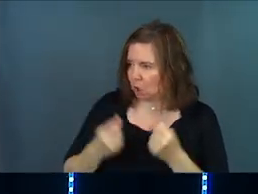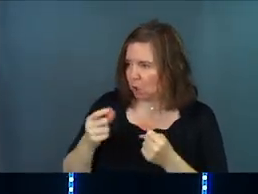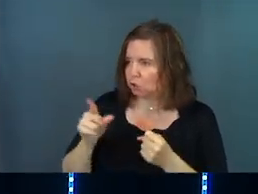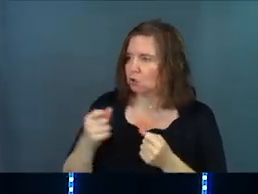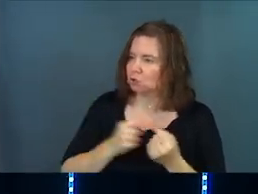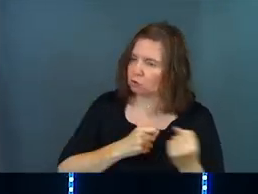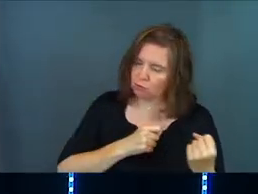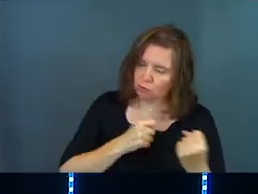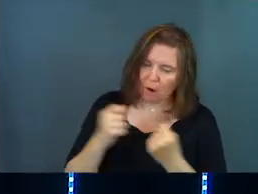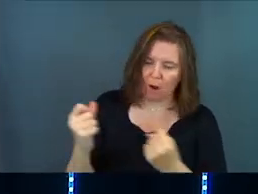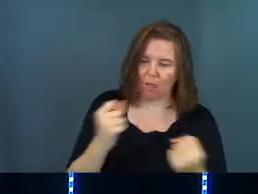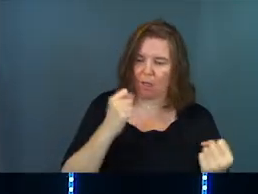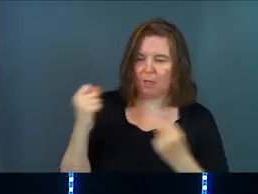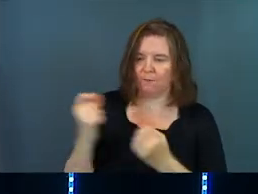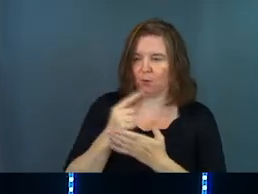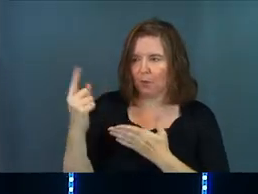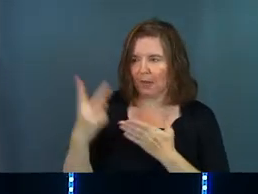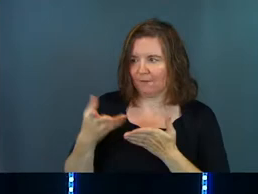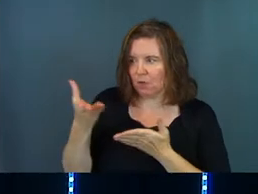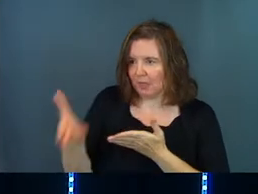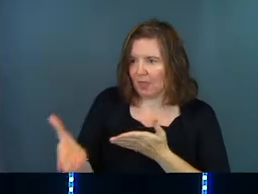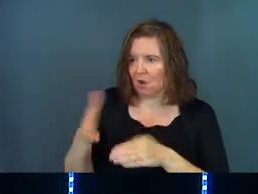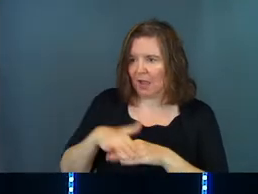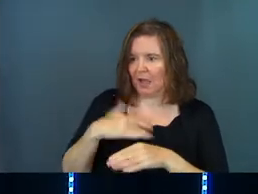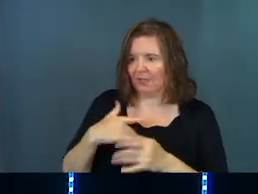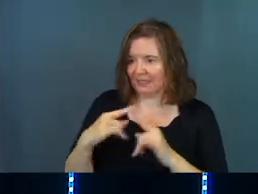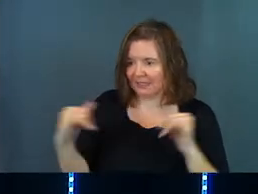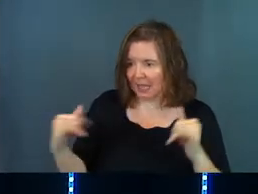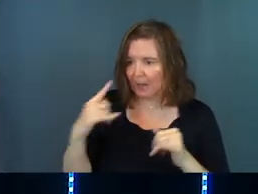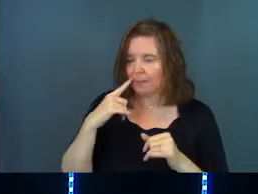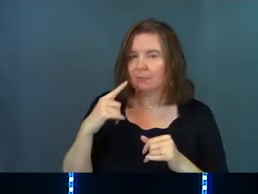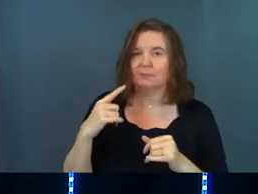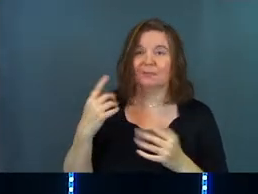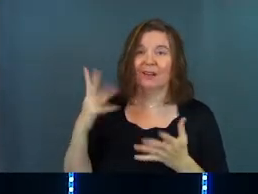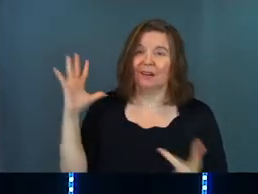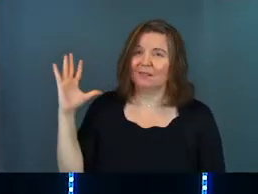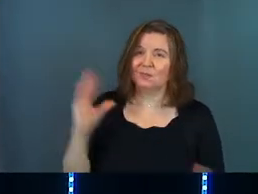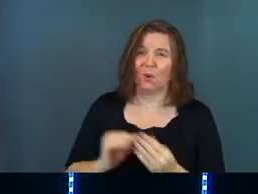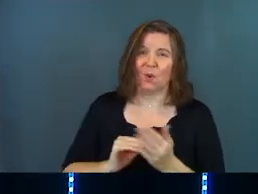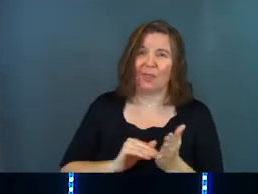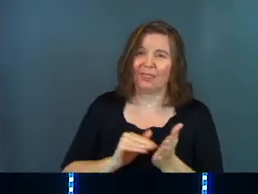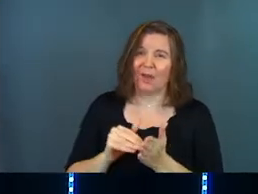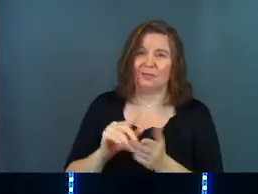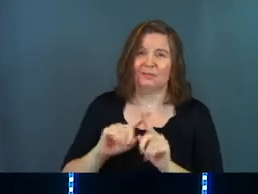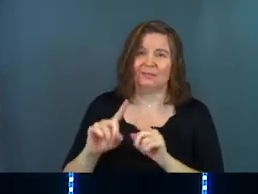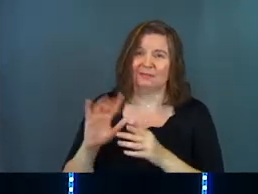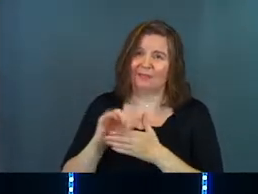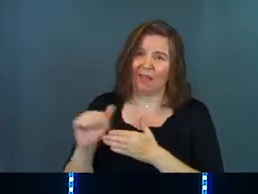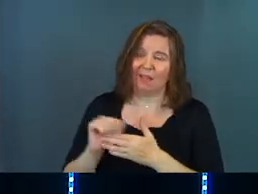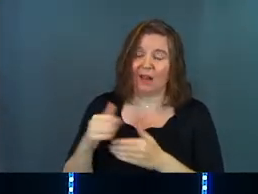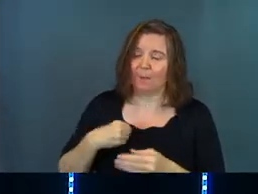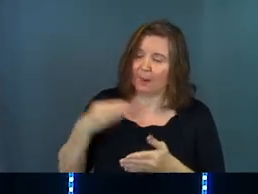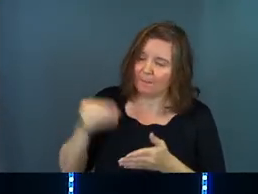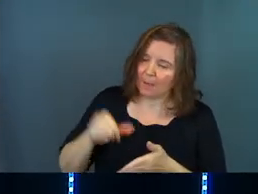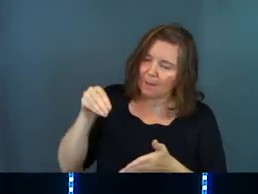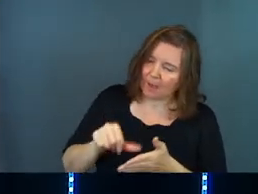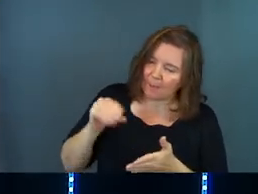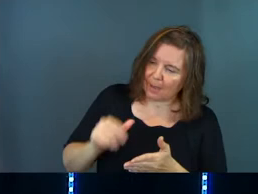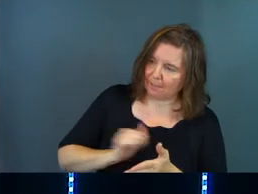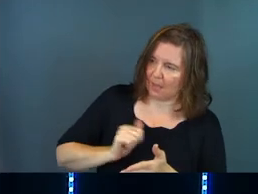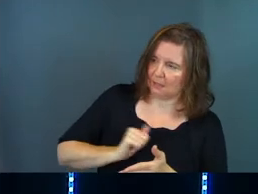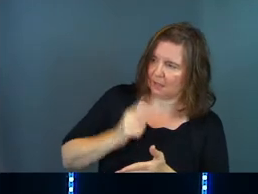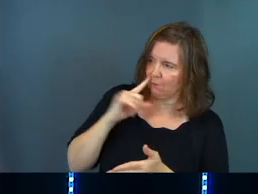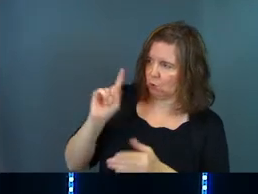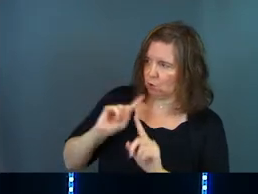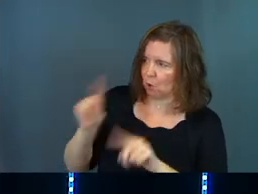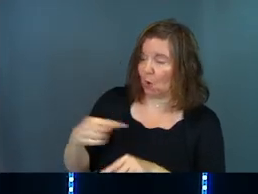so that you can drive it around for the week and a half that you're there at this camp. Thousands of dollars. He says, I'm going to pay for all of that for you